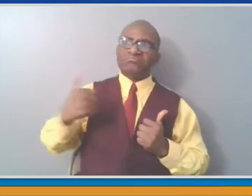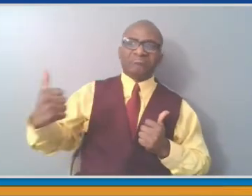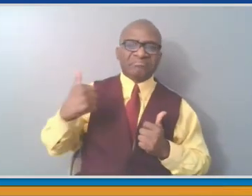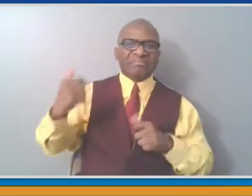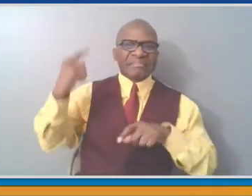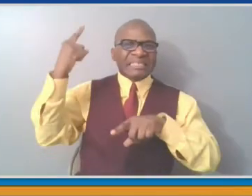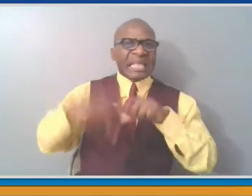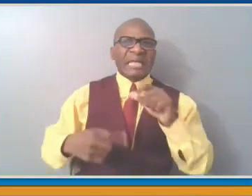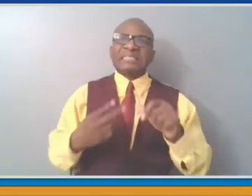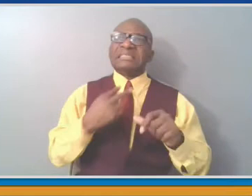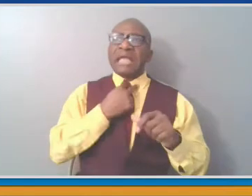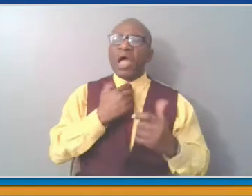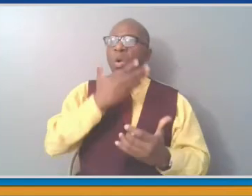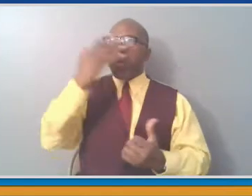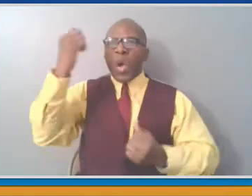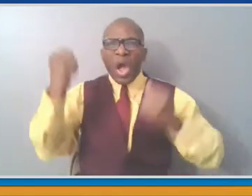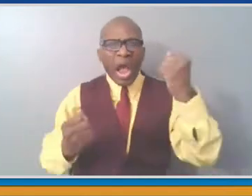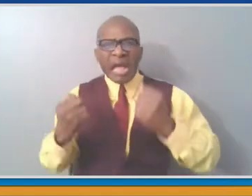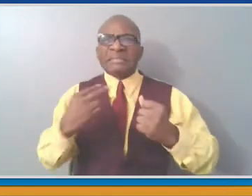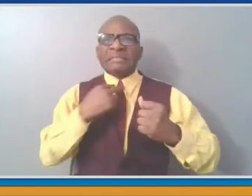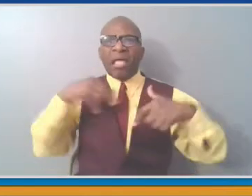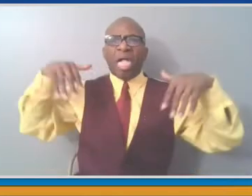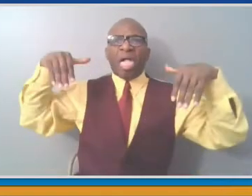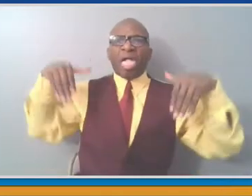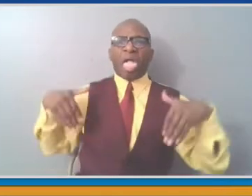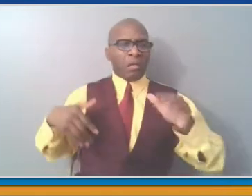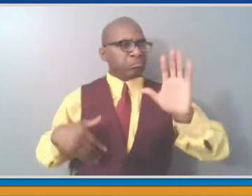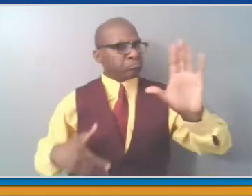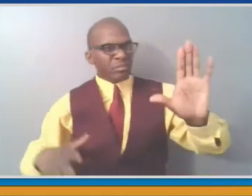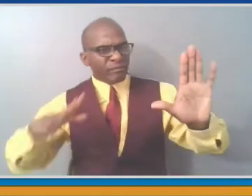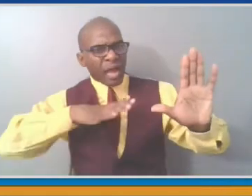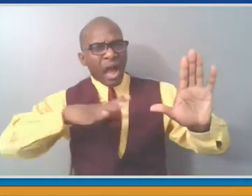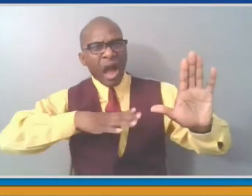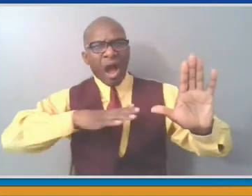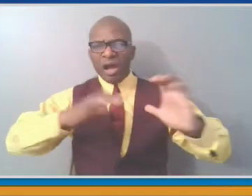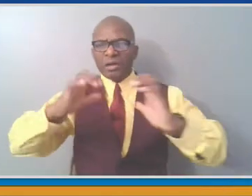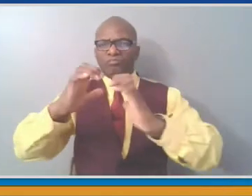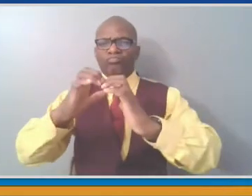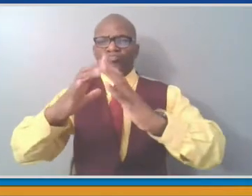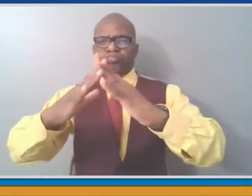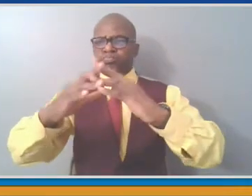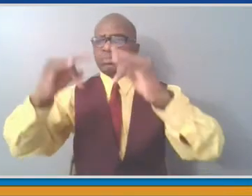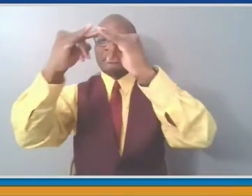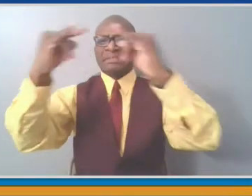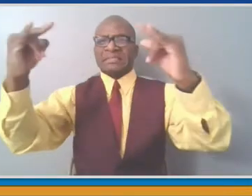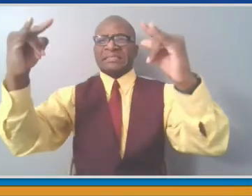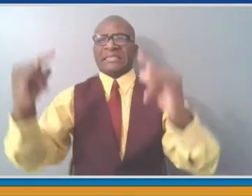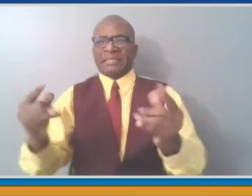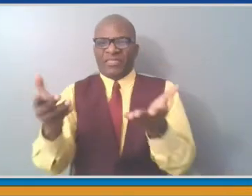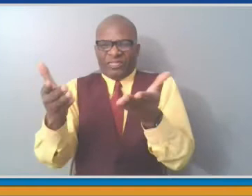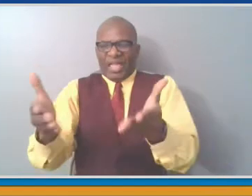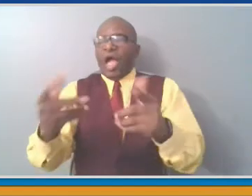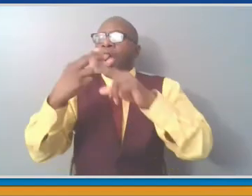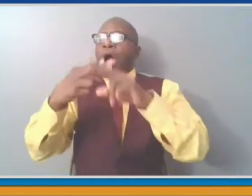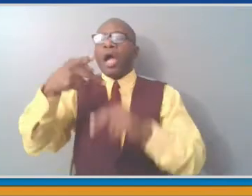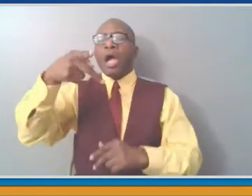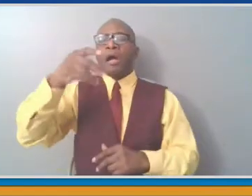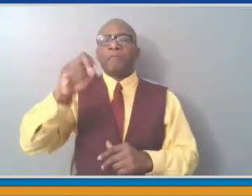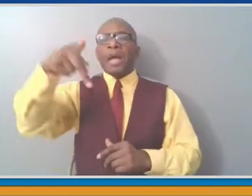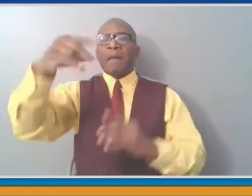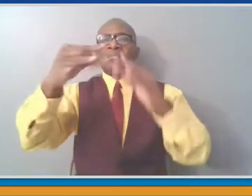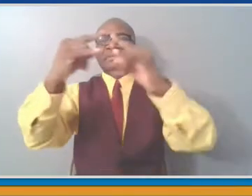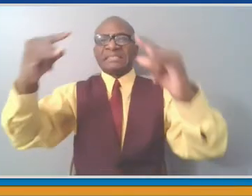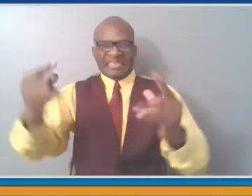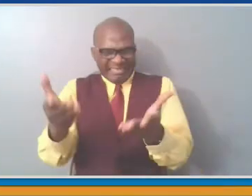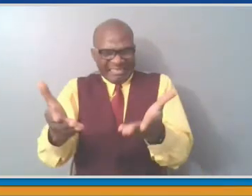appointments, we really want to make sure that we're reaching everyone. And so when we have had pop-ups, we've worked hand in glove with our local not-for